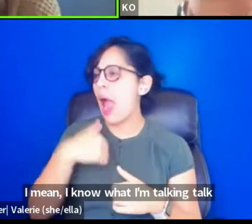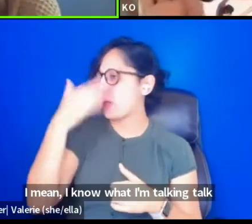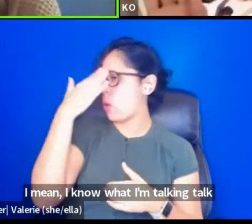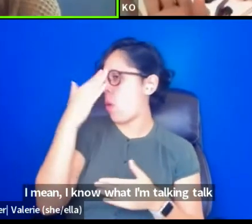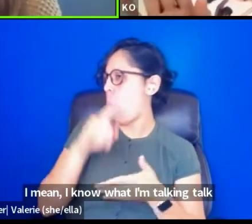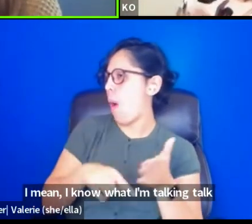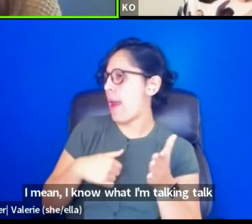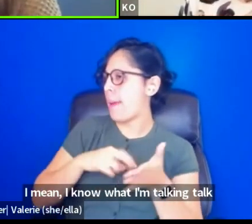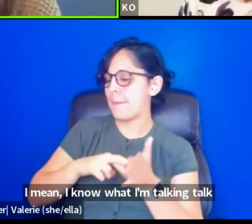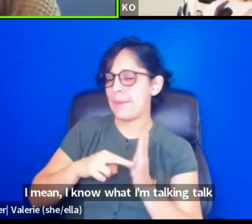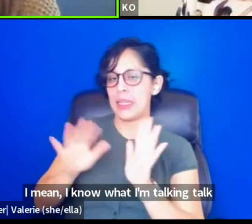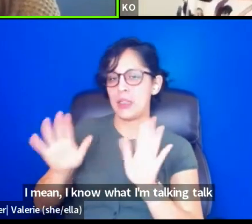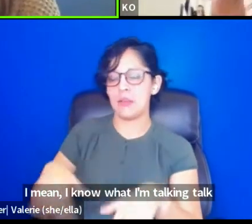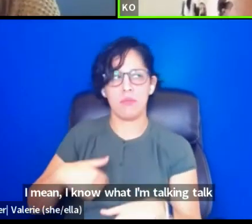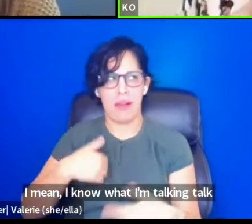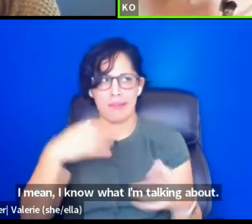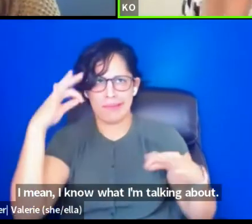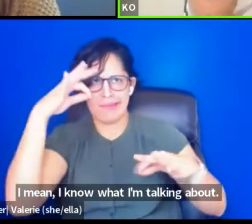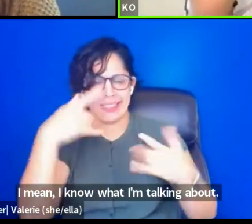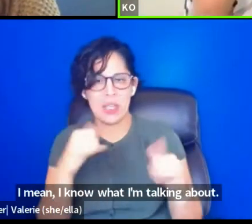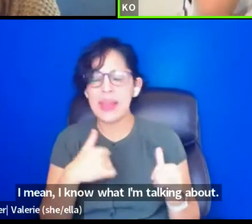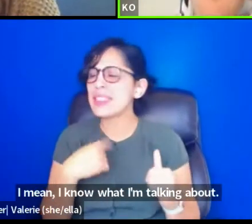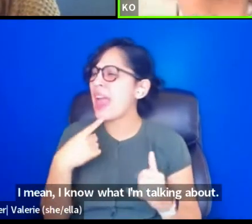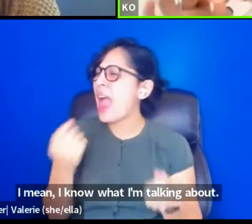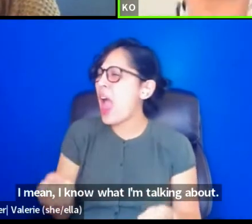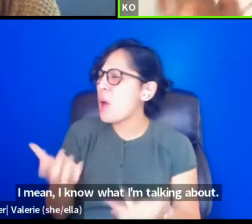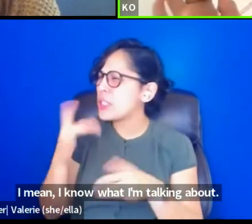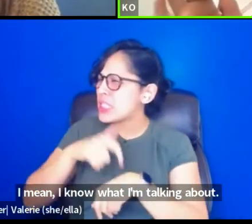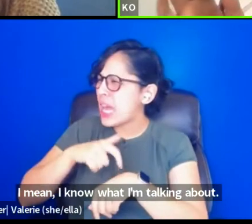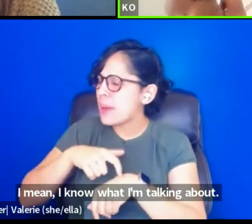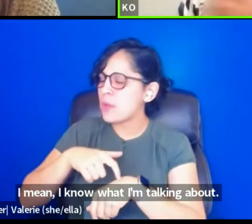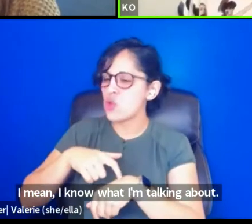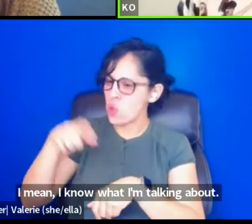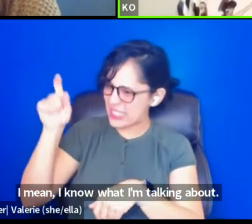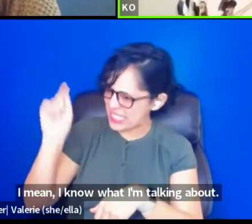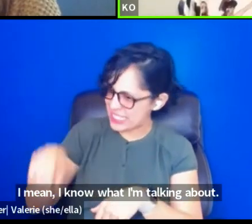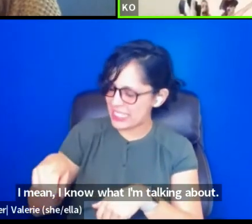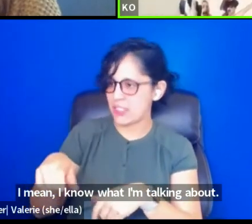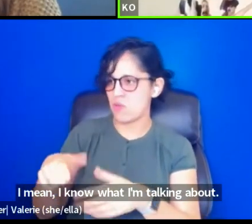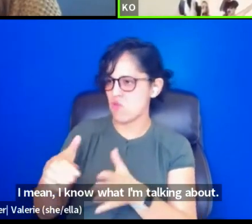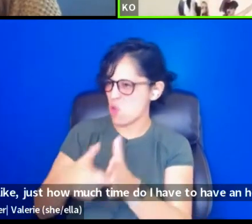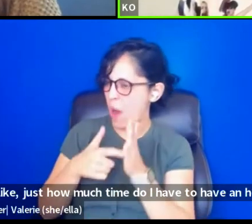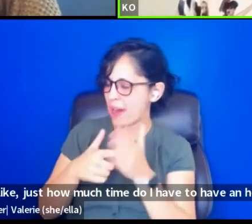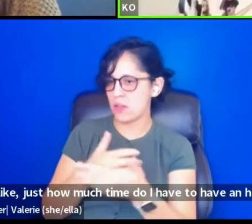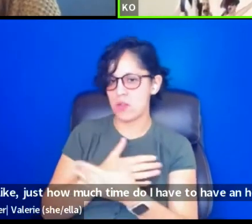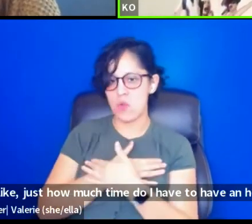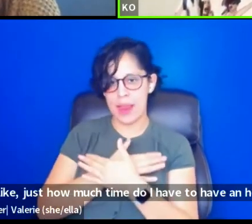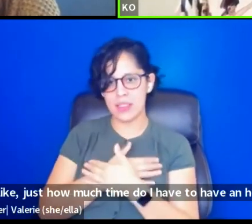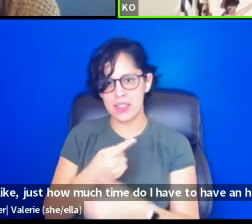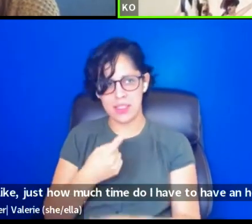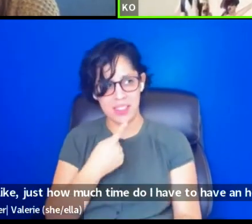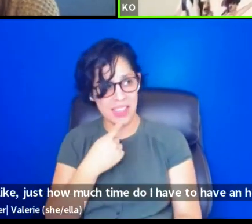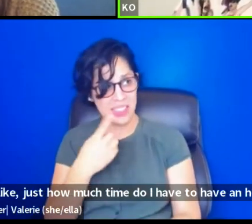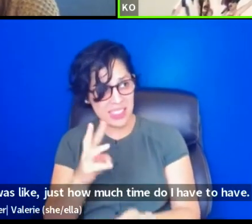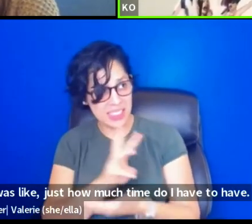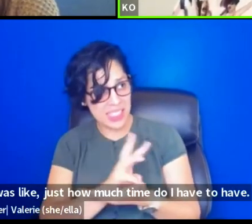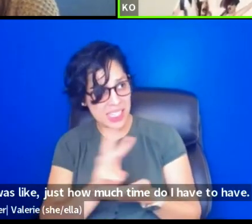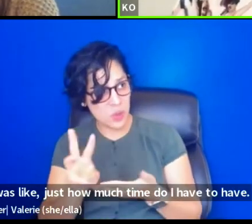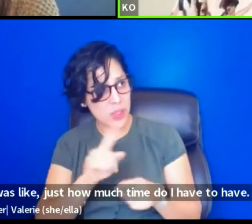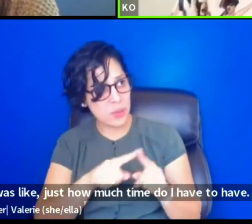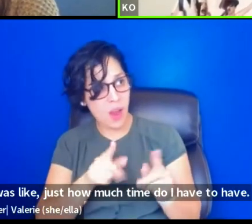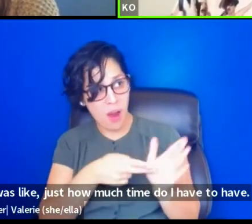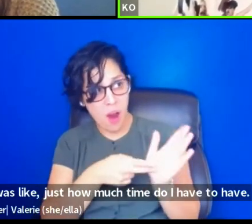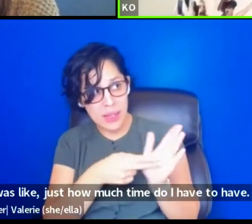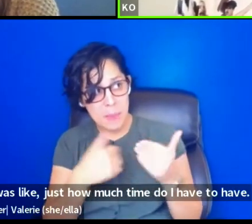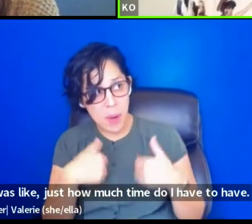about. I was like, just how much time do I have to have? And I remember her saying six weeks, but truly